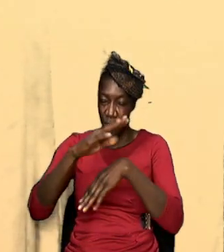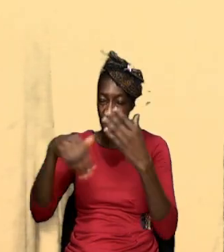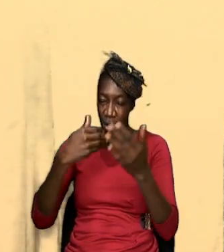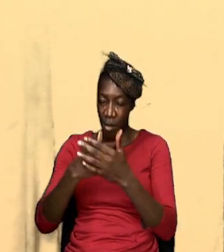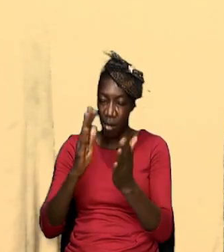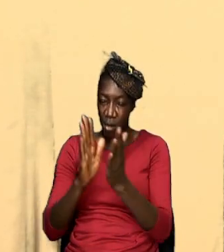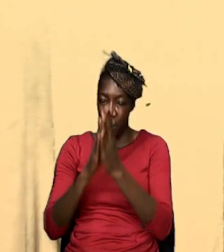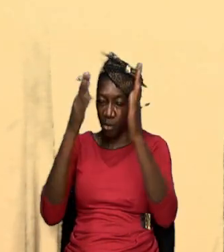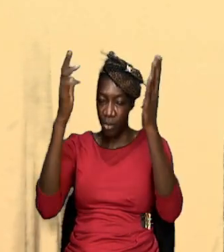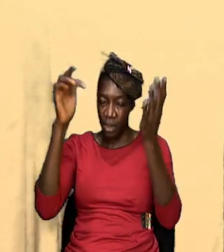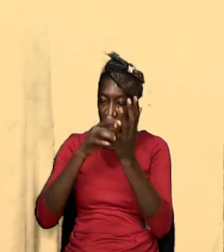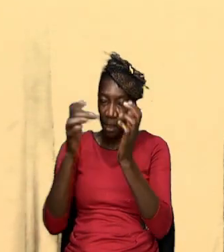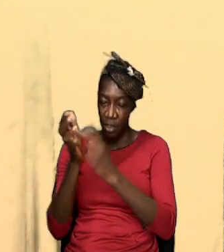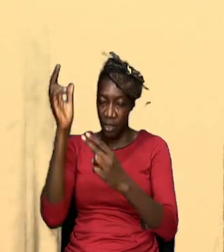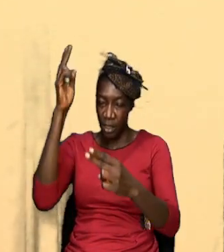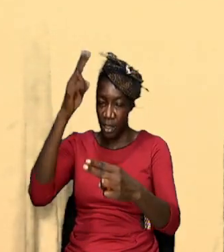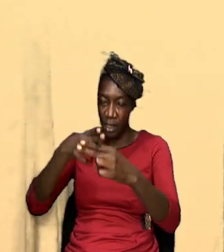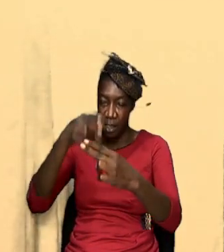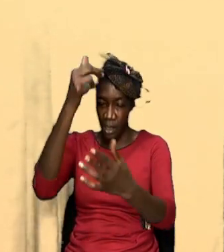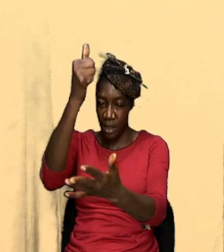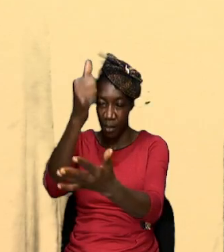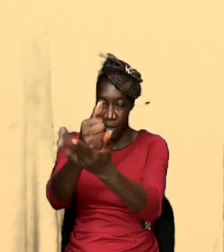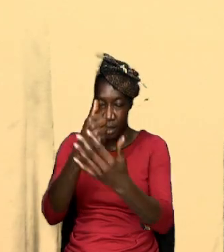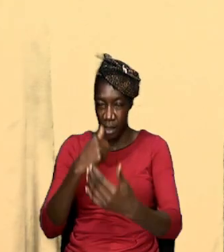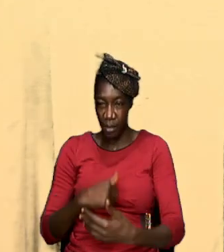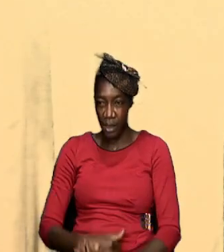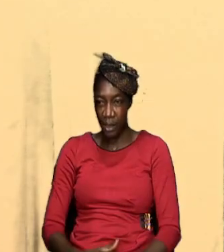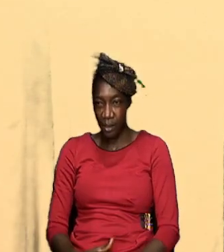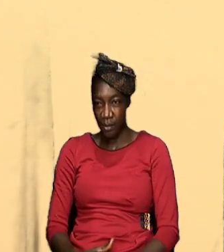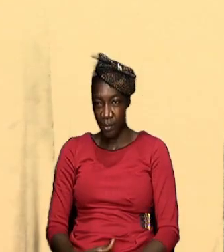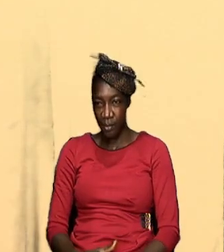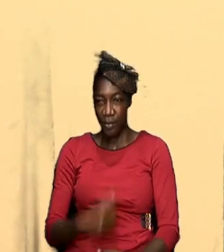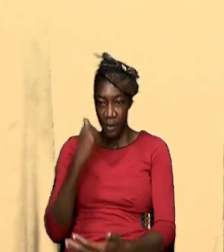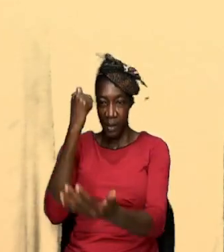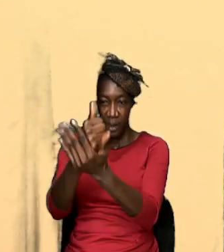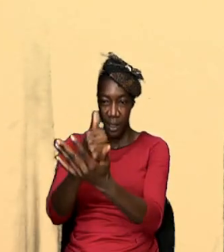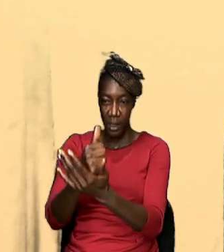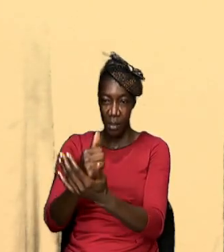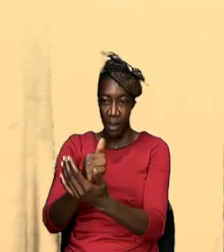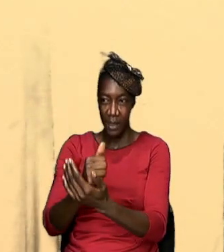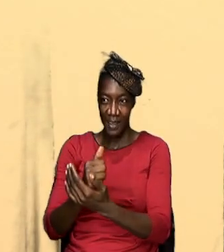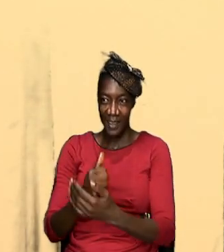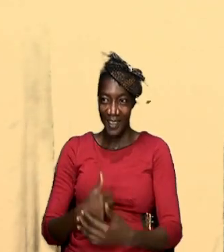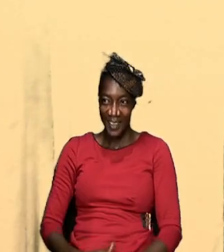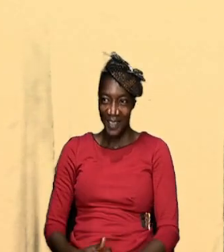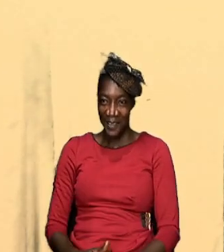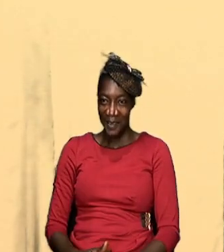in Jesus name amen amen you are dismissed